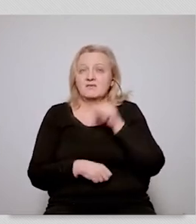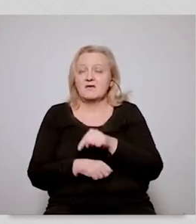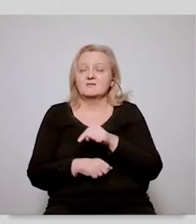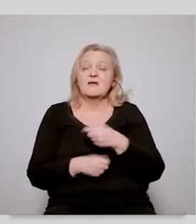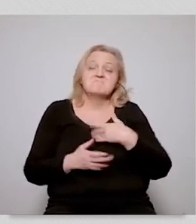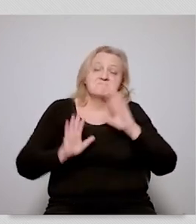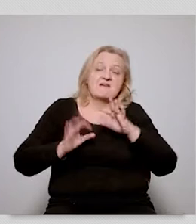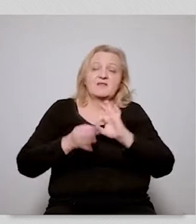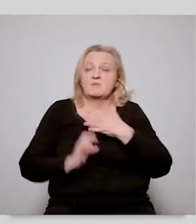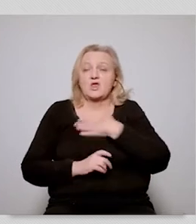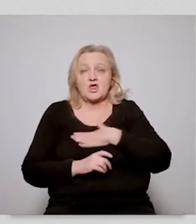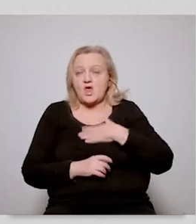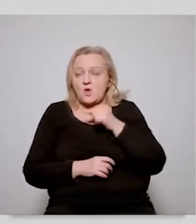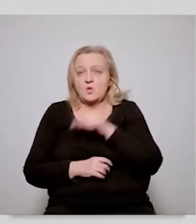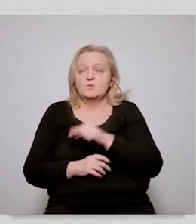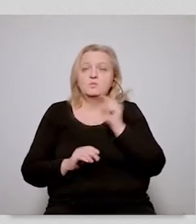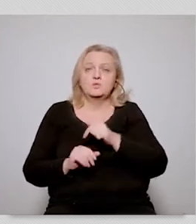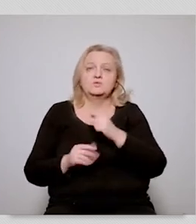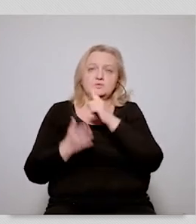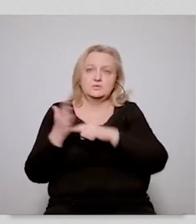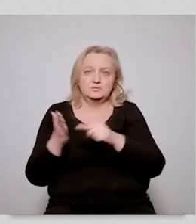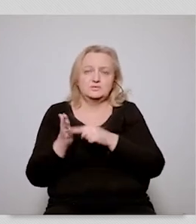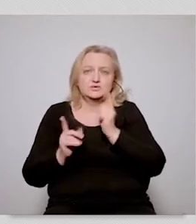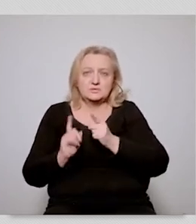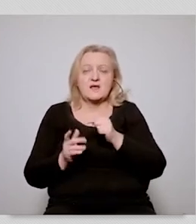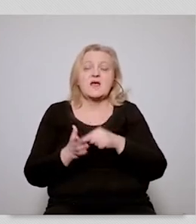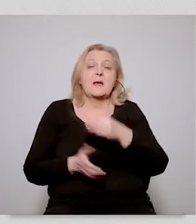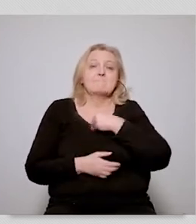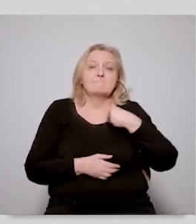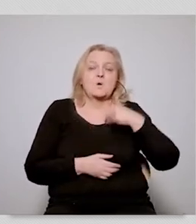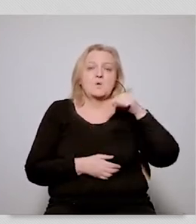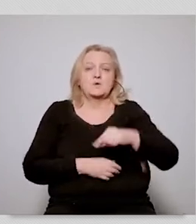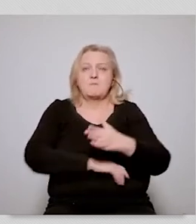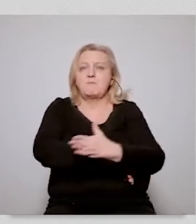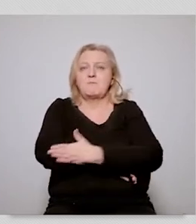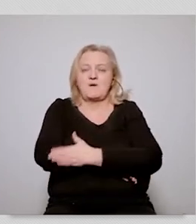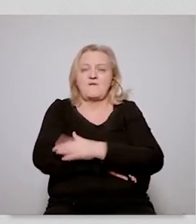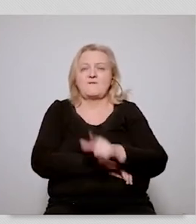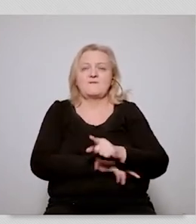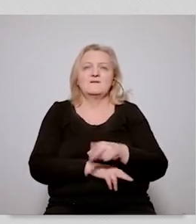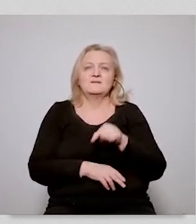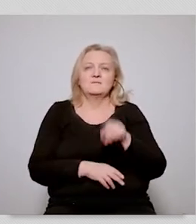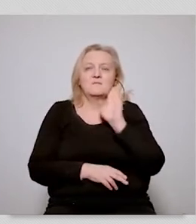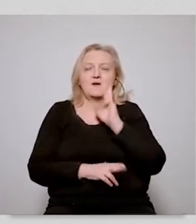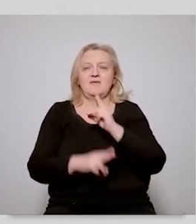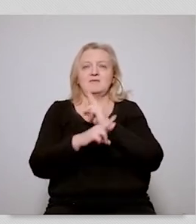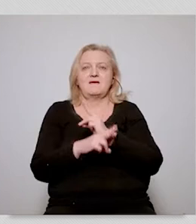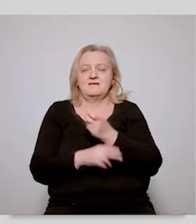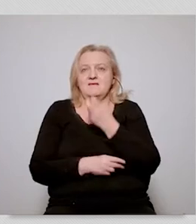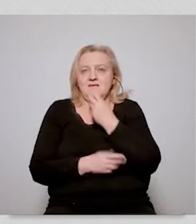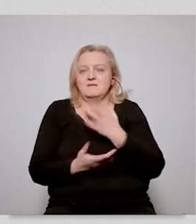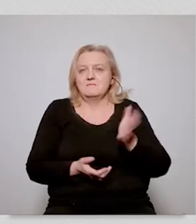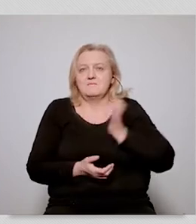And it is a major change because we don't like coal, of course, but the coal has been the basis for our